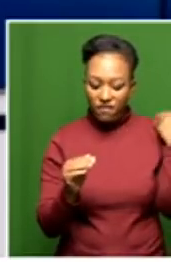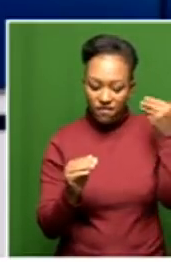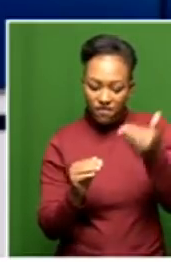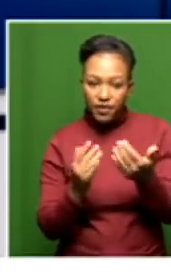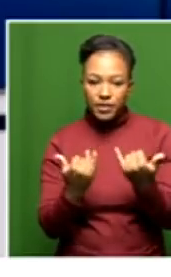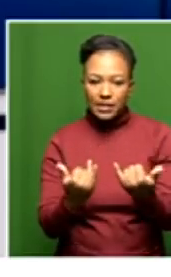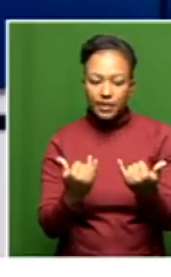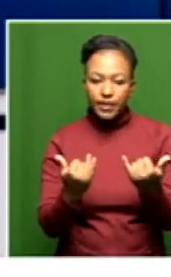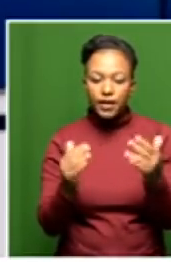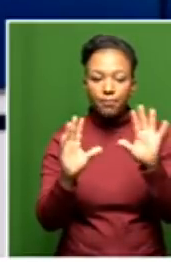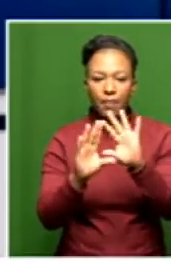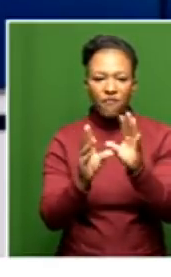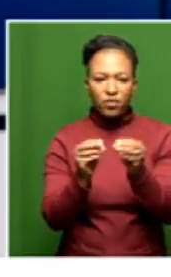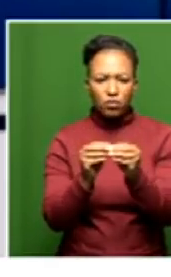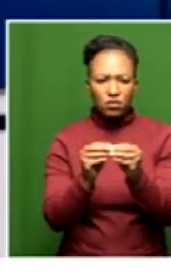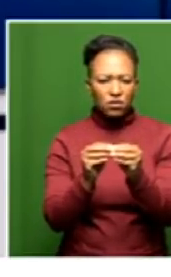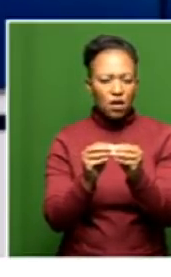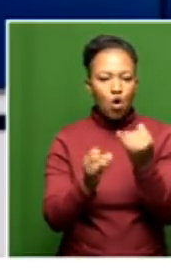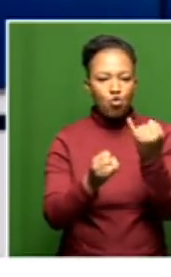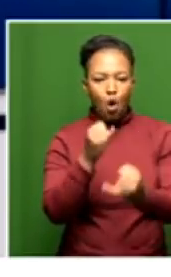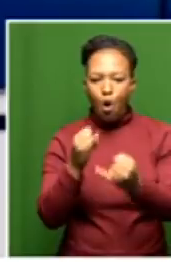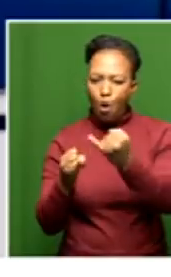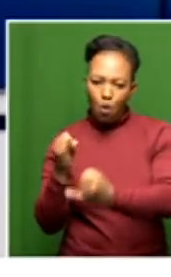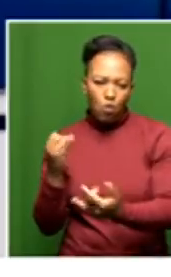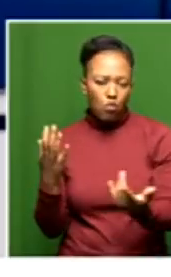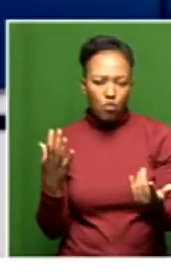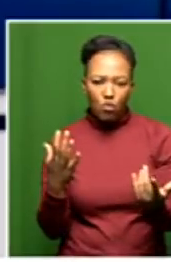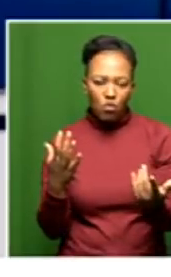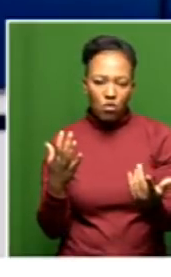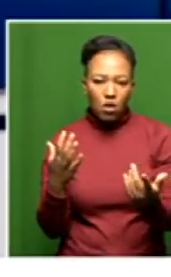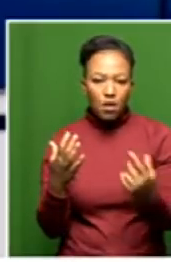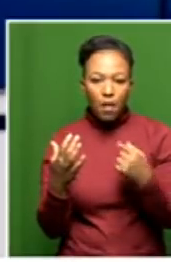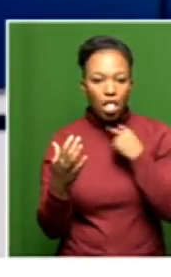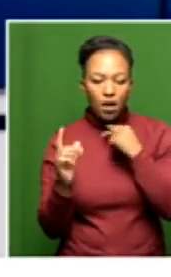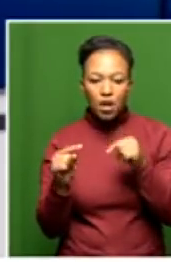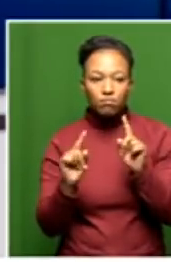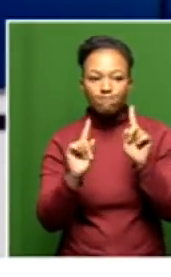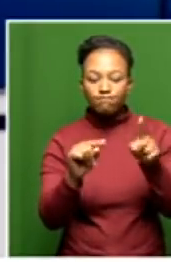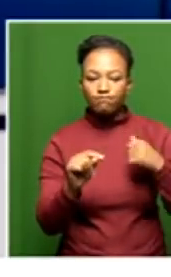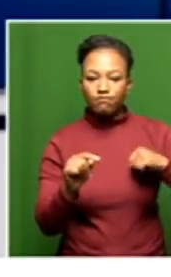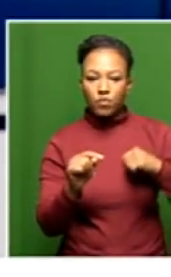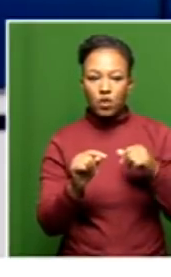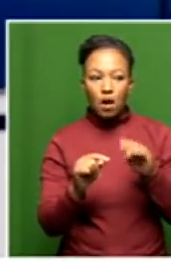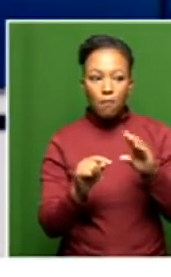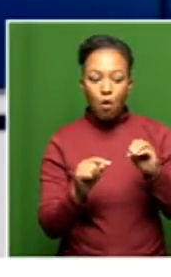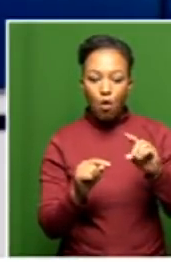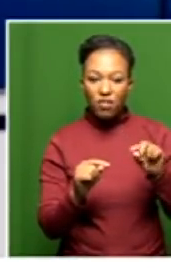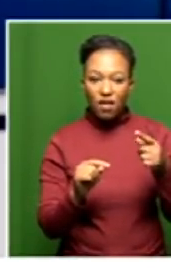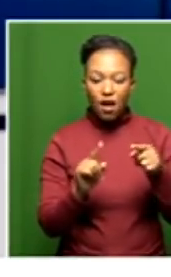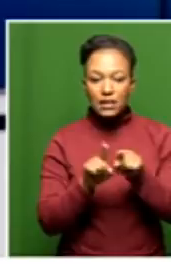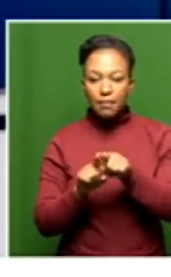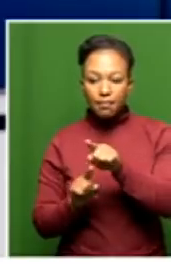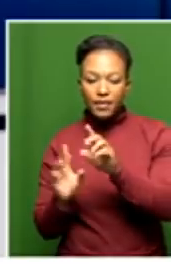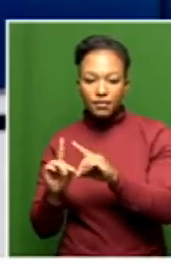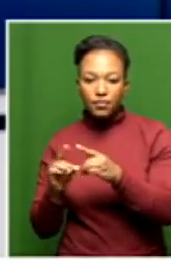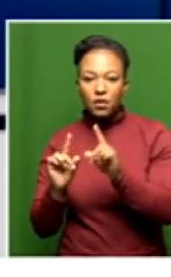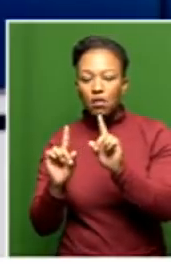that everything is wrong. The fact that they can't go to the municipality, Ms. Boota and the department cannot go to the municipality